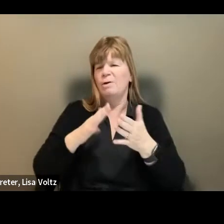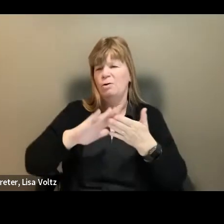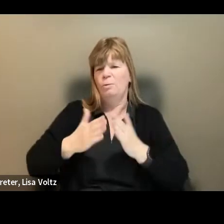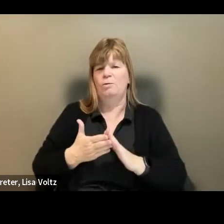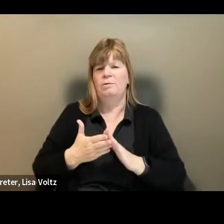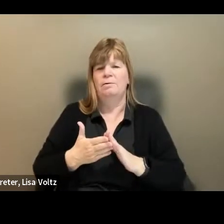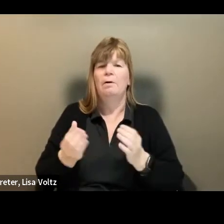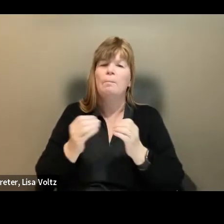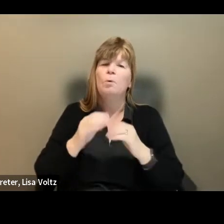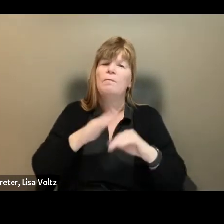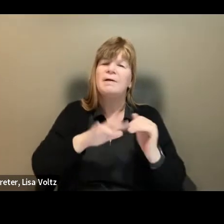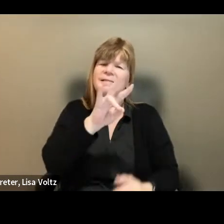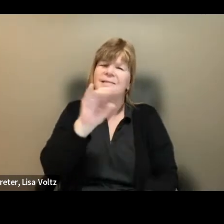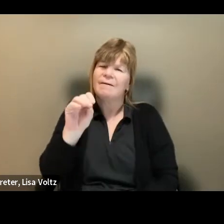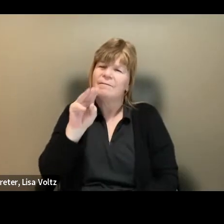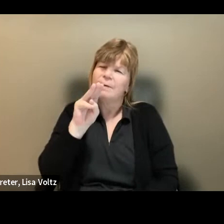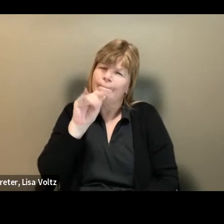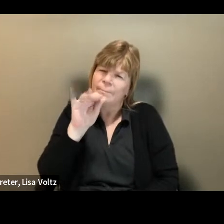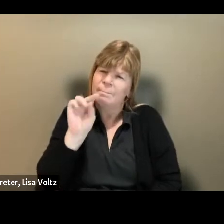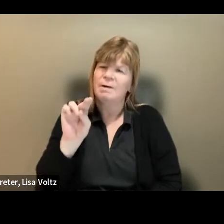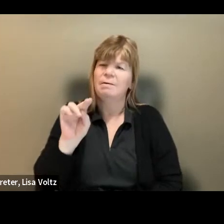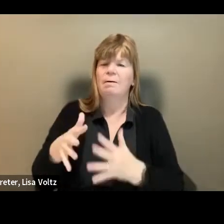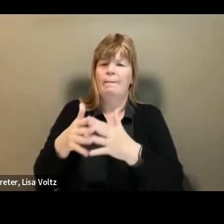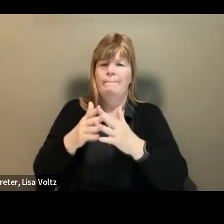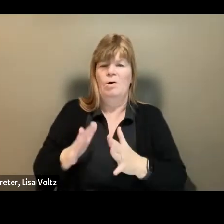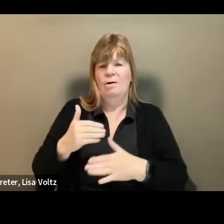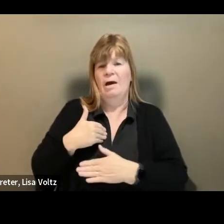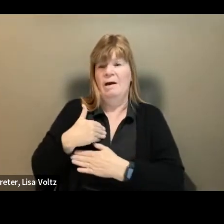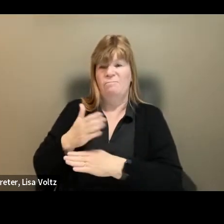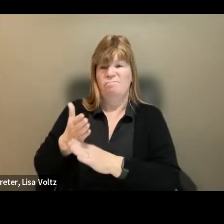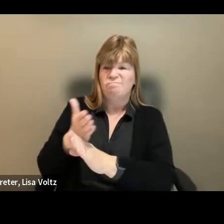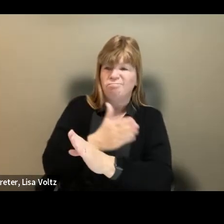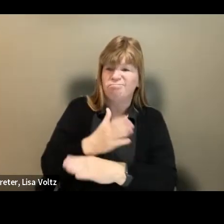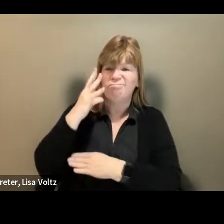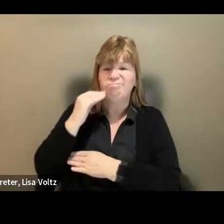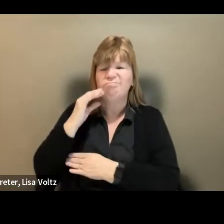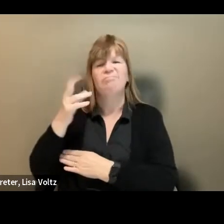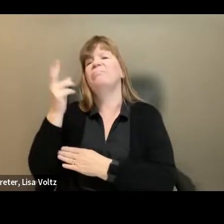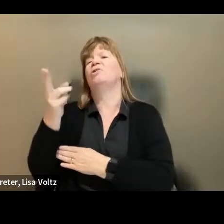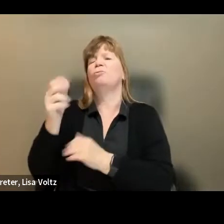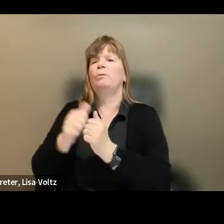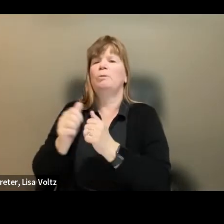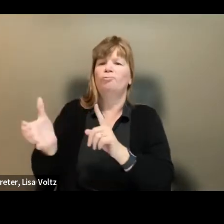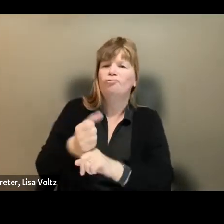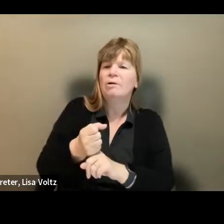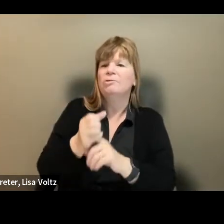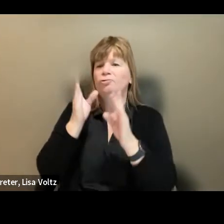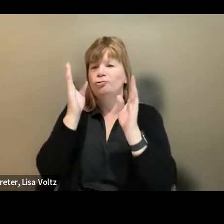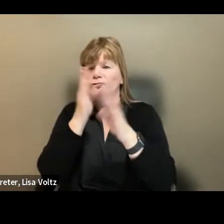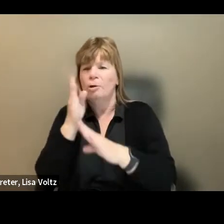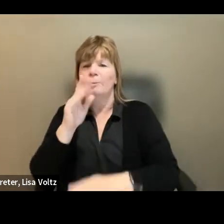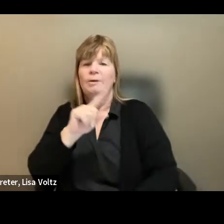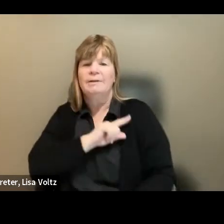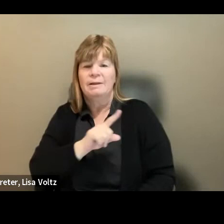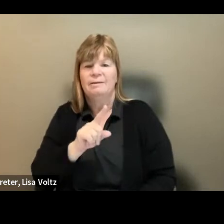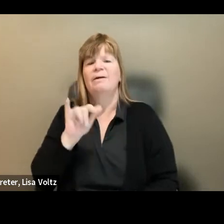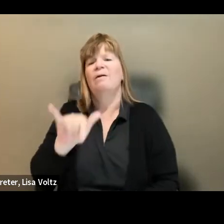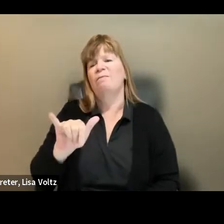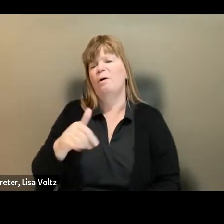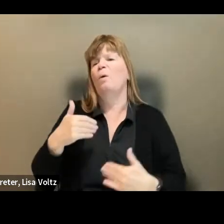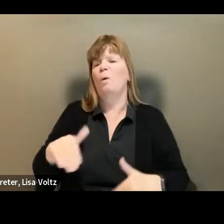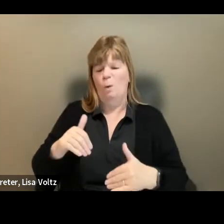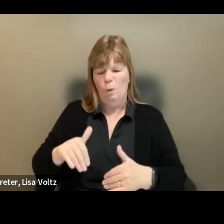70 million Americans who have a prior arrest or conviction record find that those records create barriers to